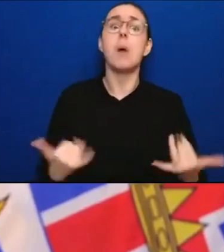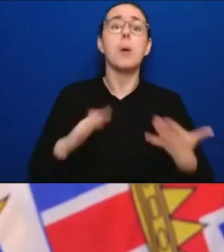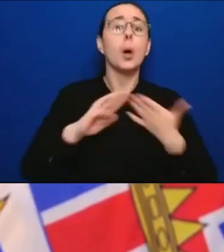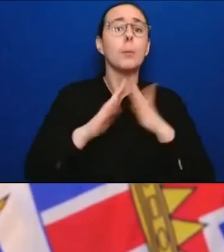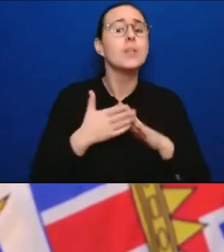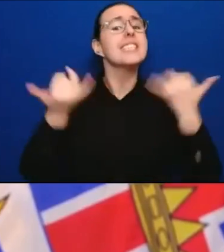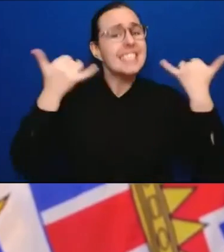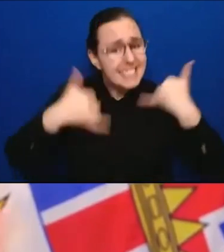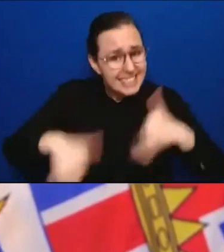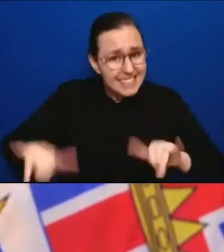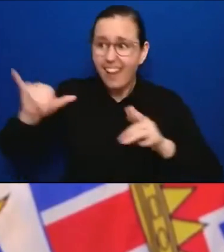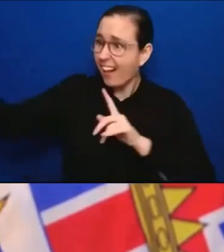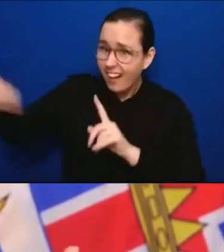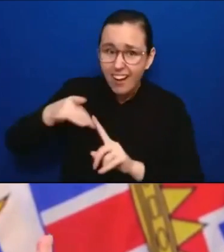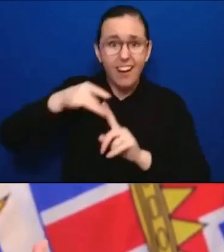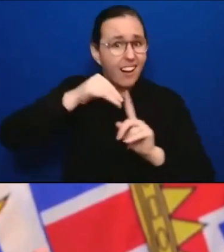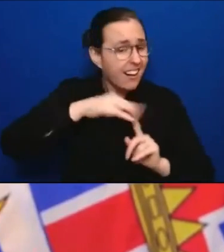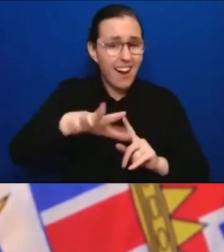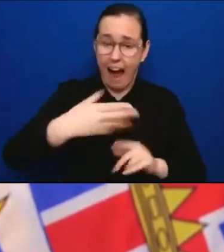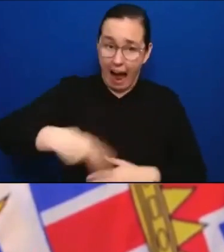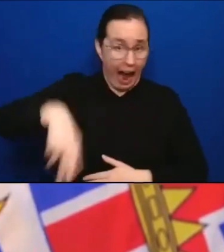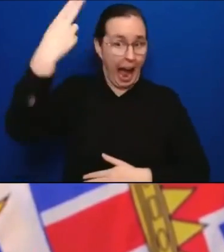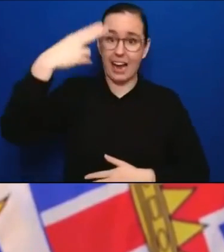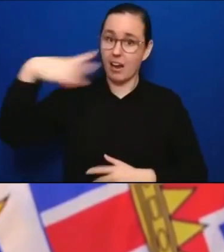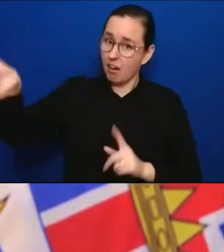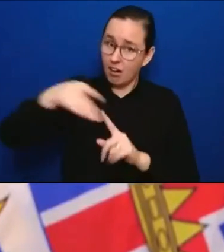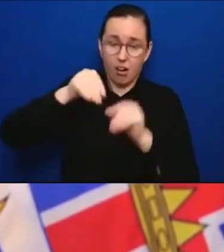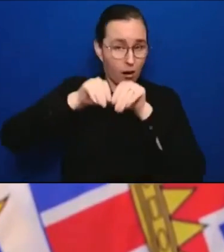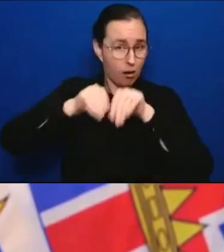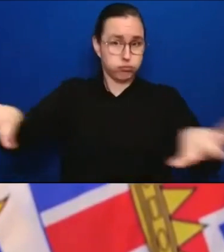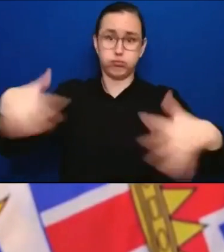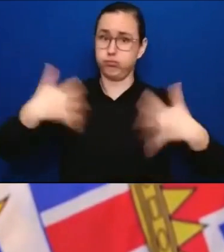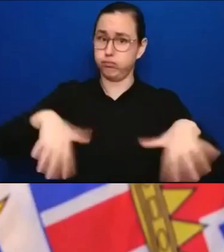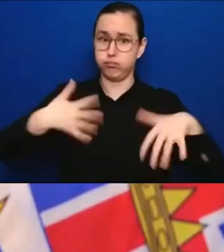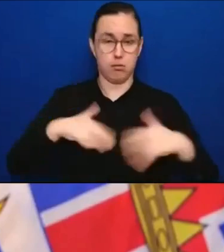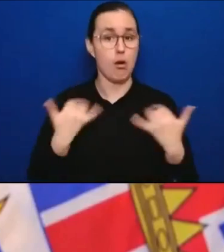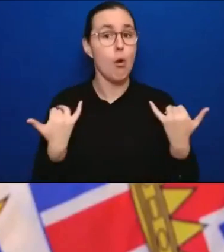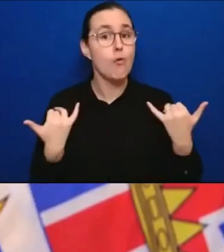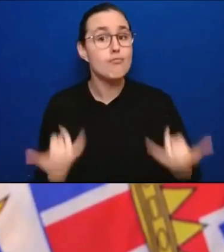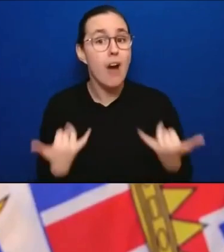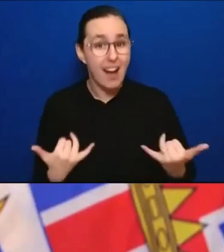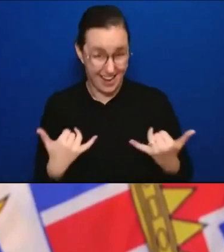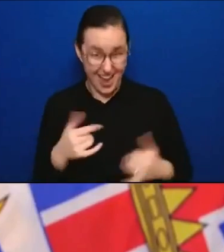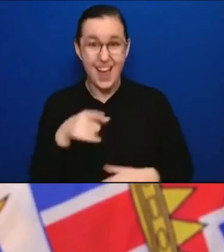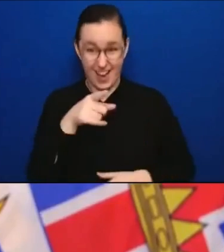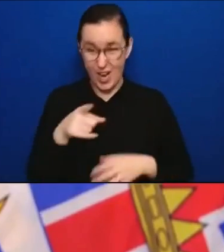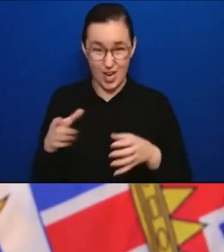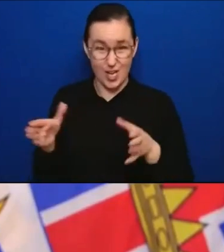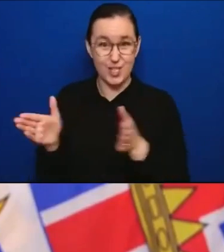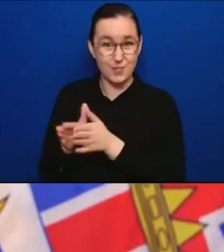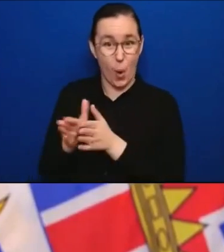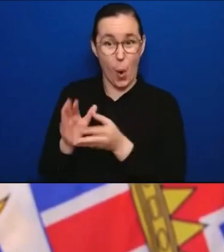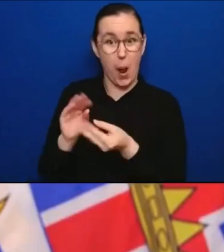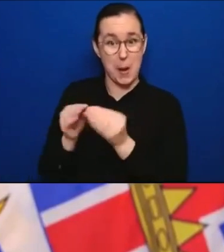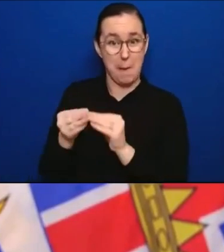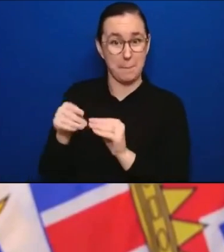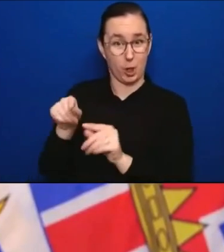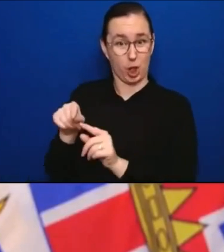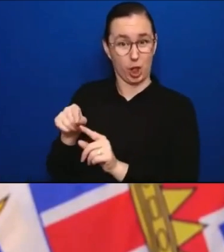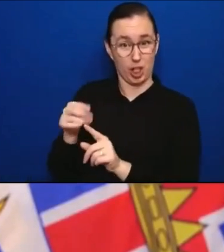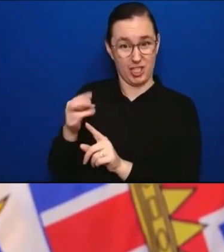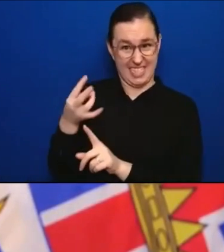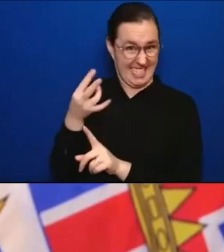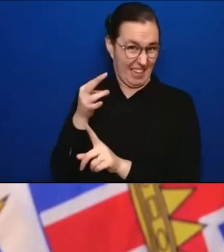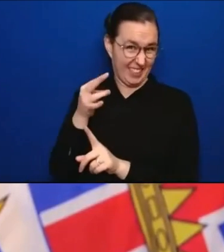seeing could be so much worse if we didn't have that number of people protected through vaccination. I'm not being very eloquent in how I'm